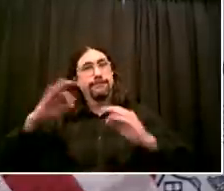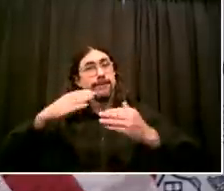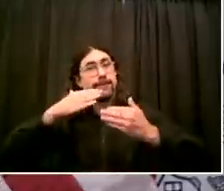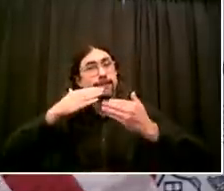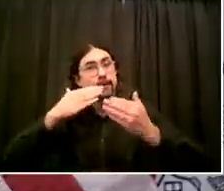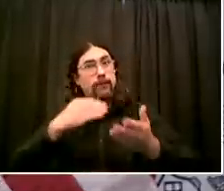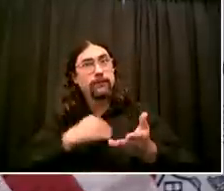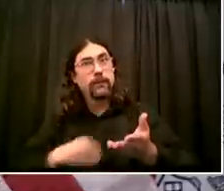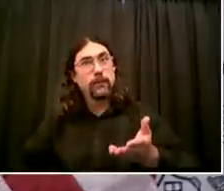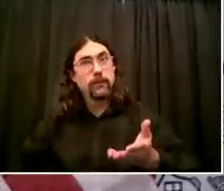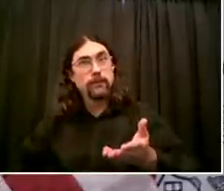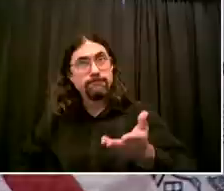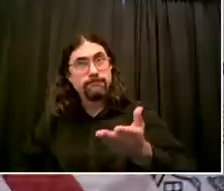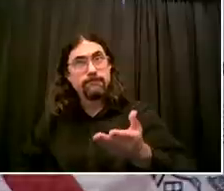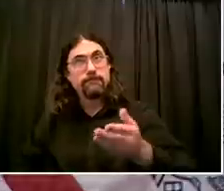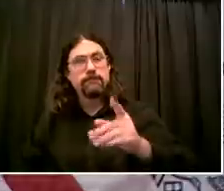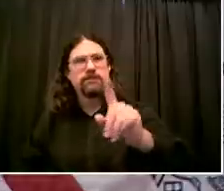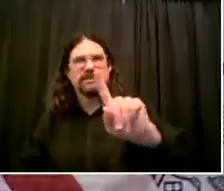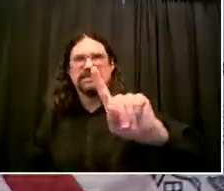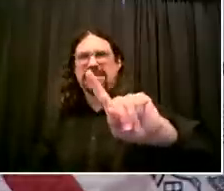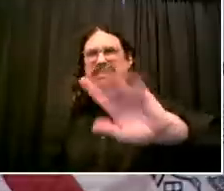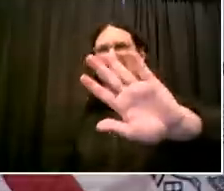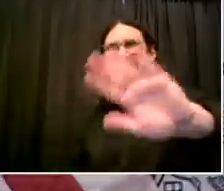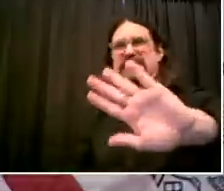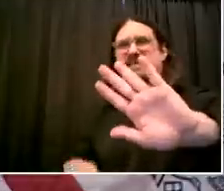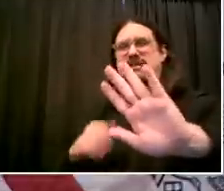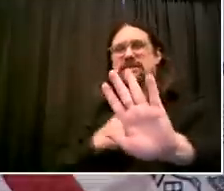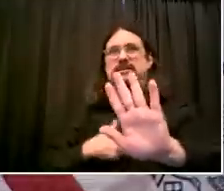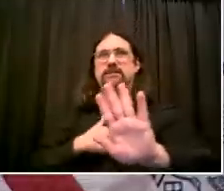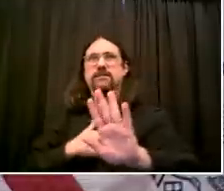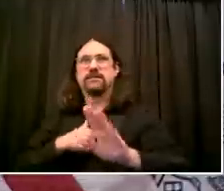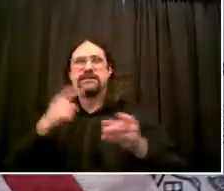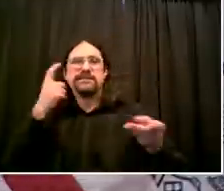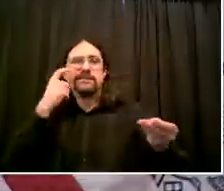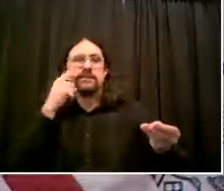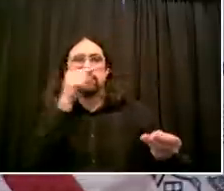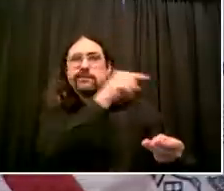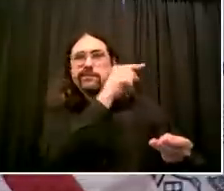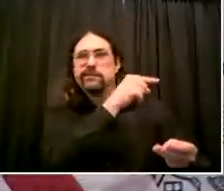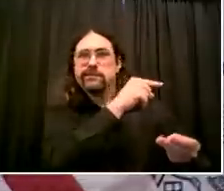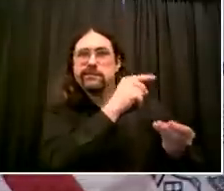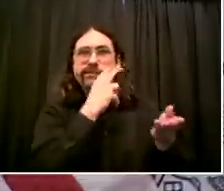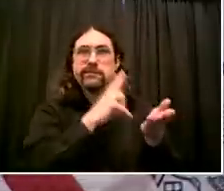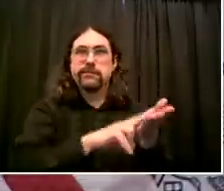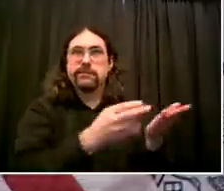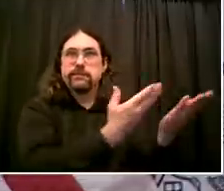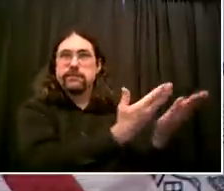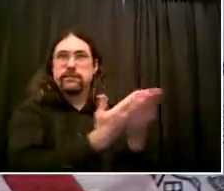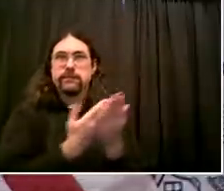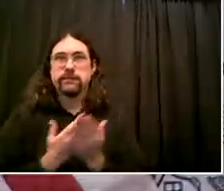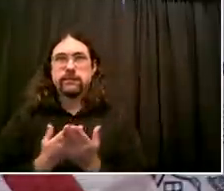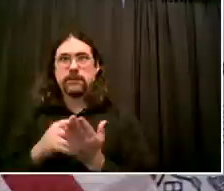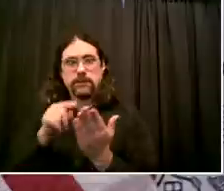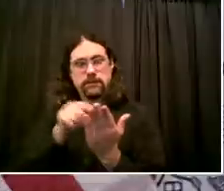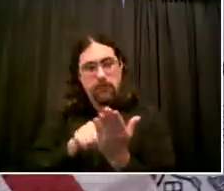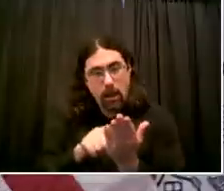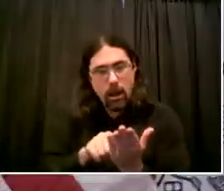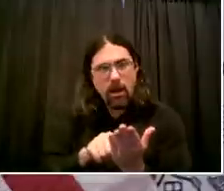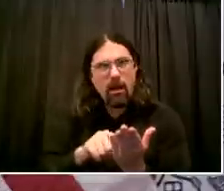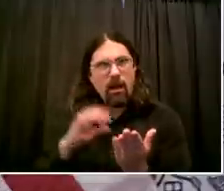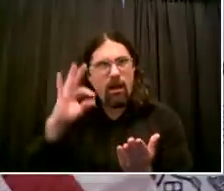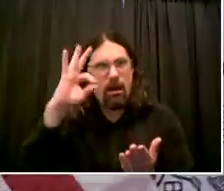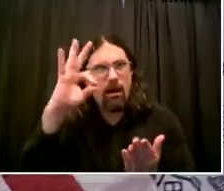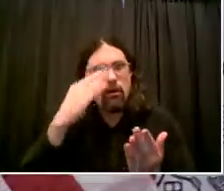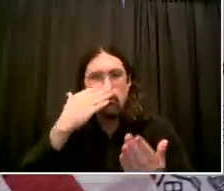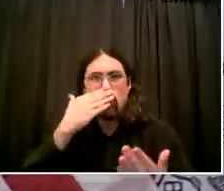quick second. I got handed a note, and this is a really wonderful development. Don't have the details yet, but the Supreme Court just ruled that the